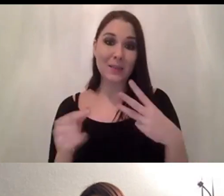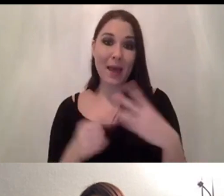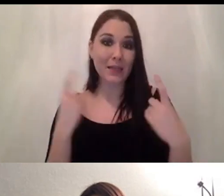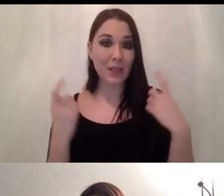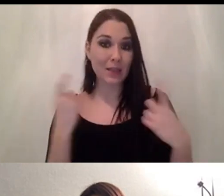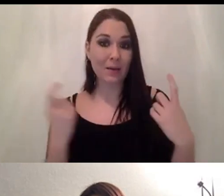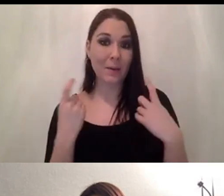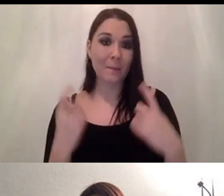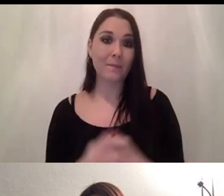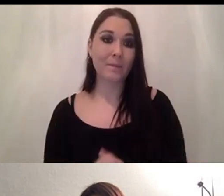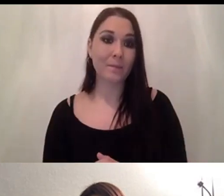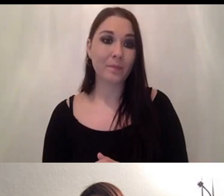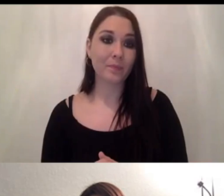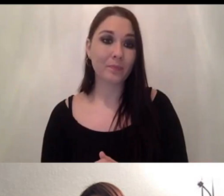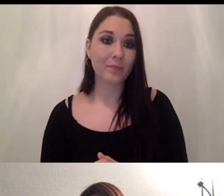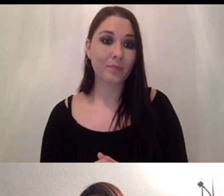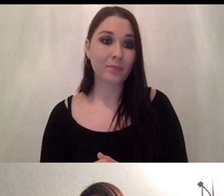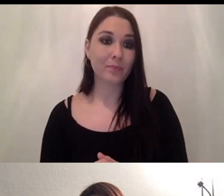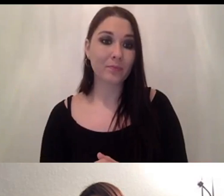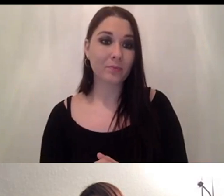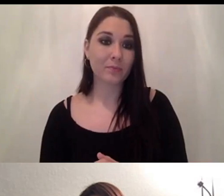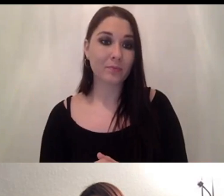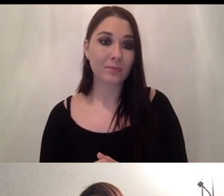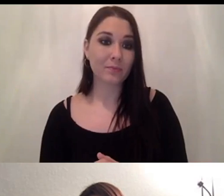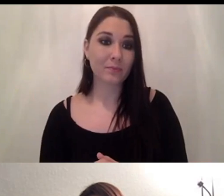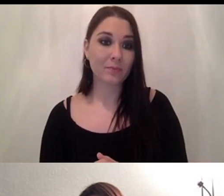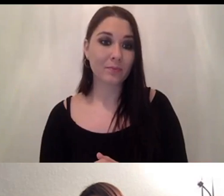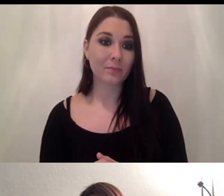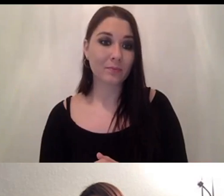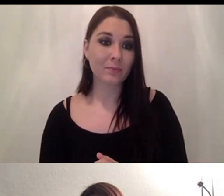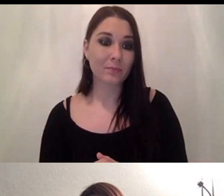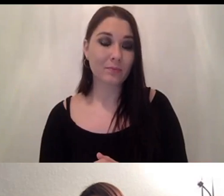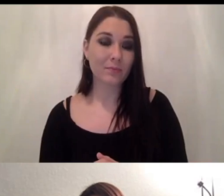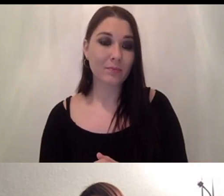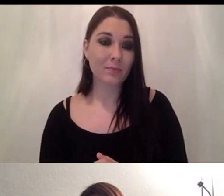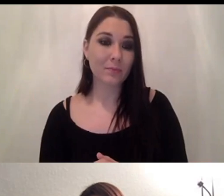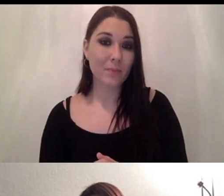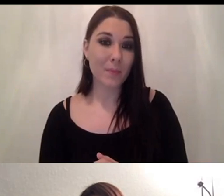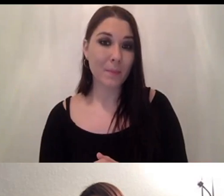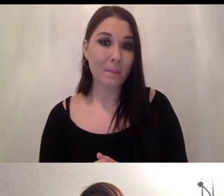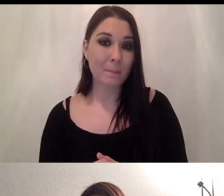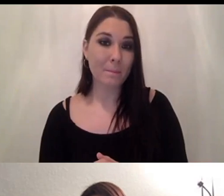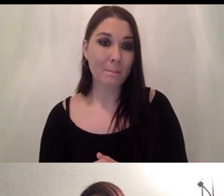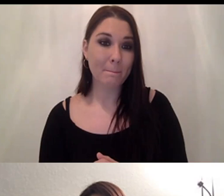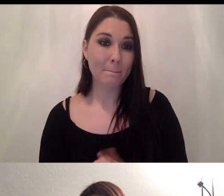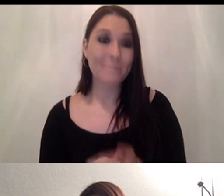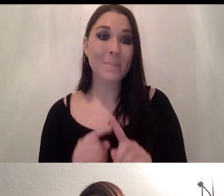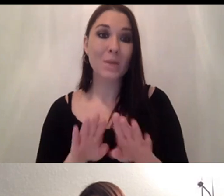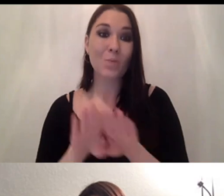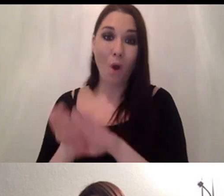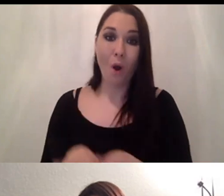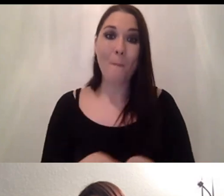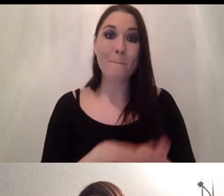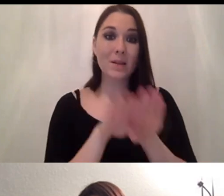sense nonetheless is the most common um uh the most common camera